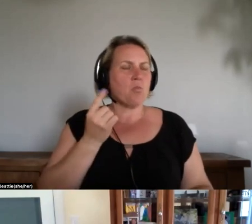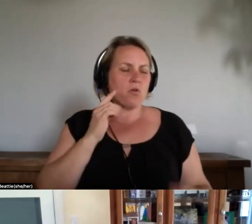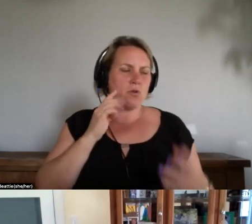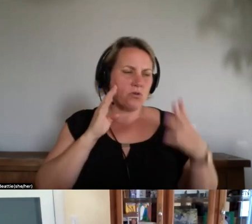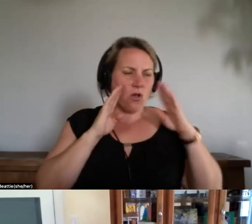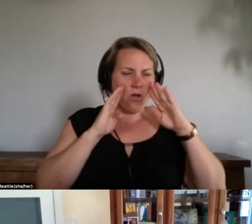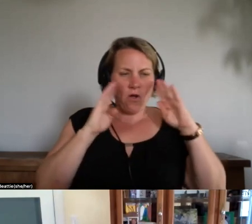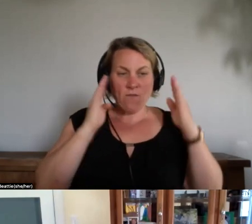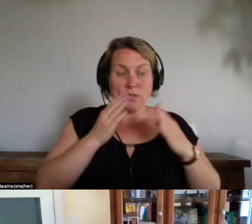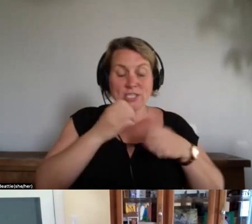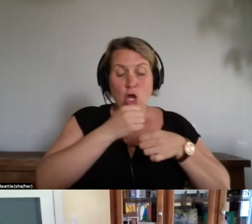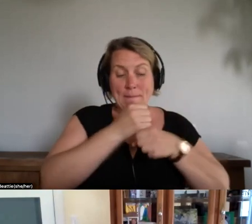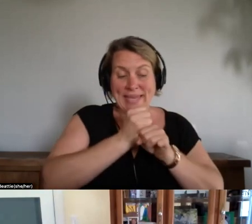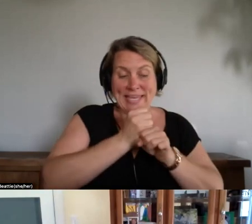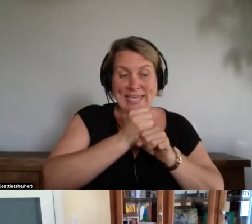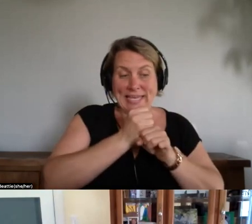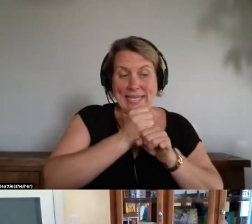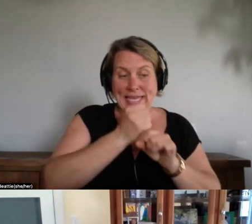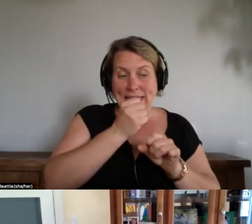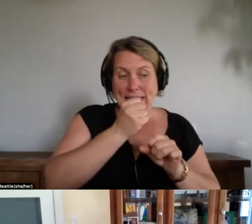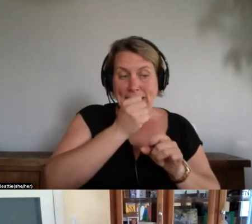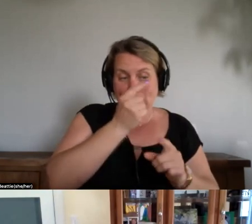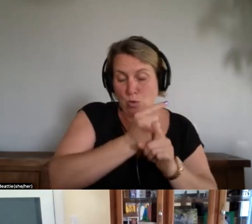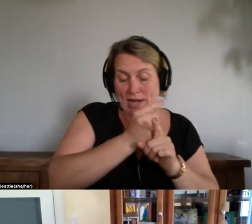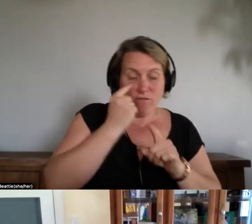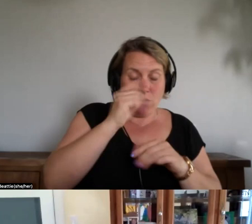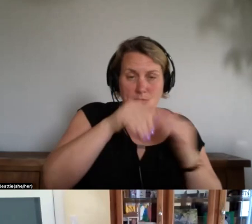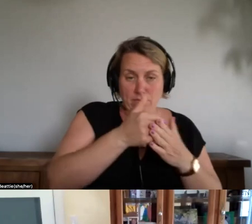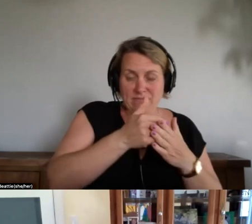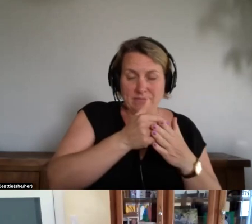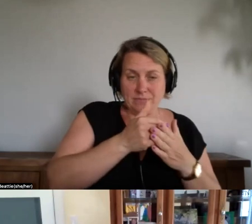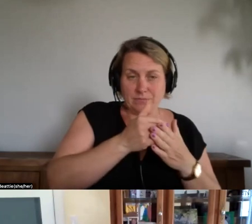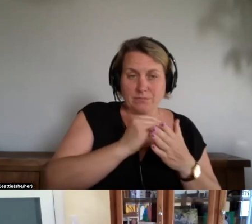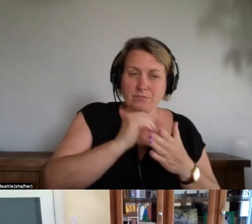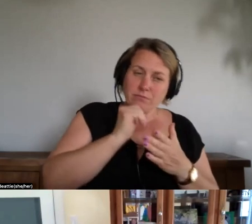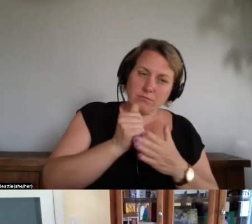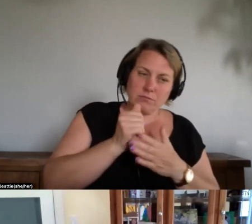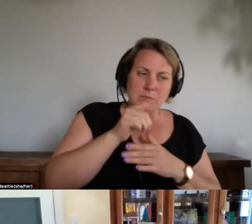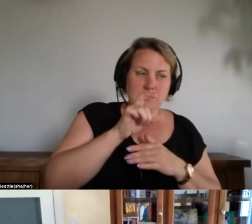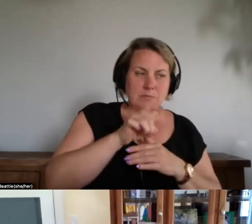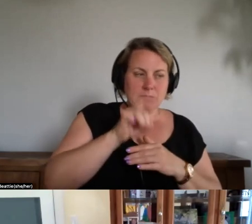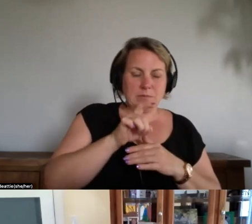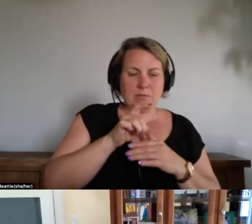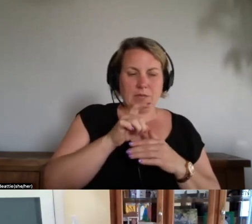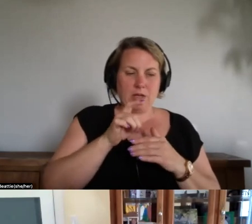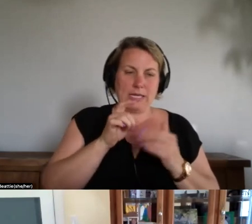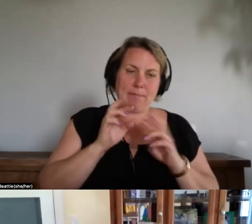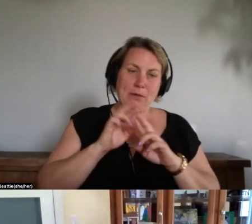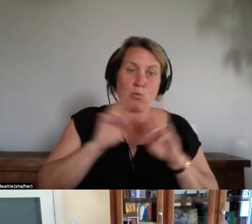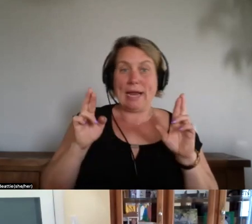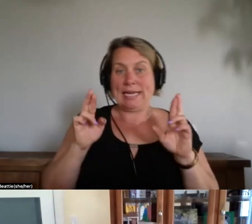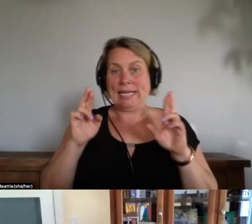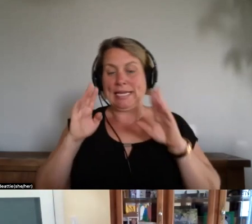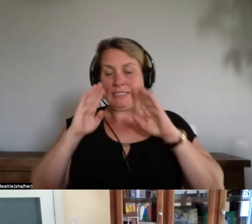it right for all and not necessarily aware of or not ready to focus on